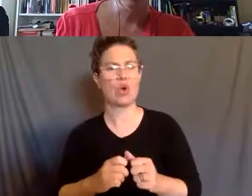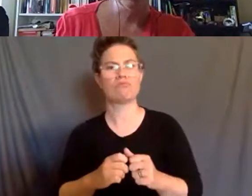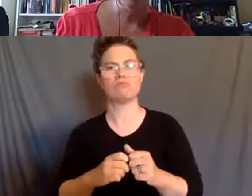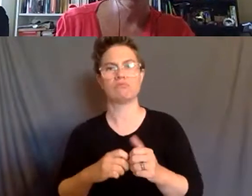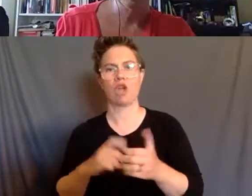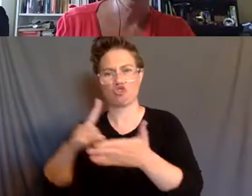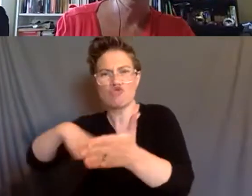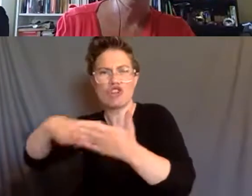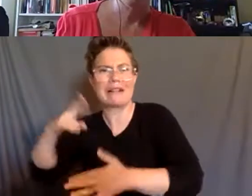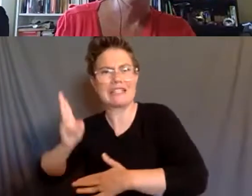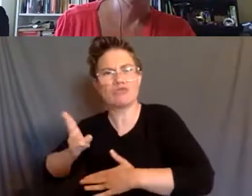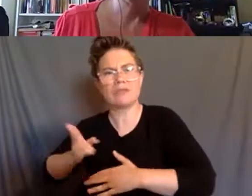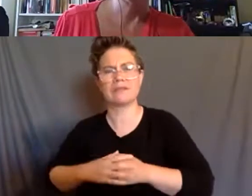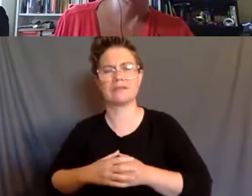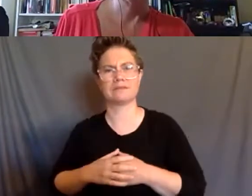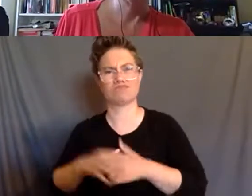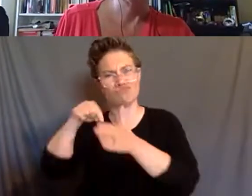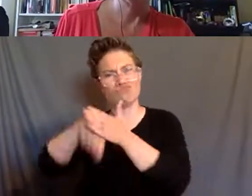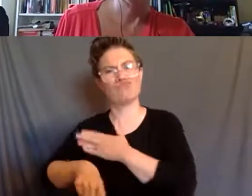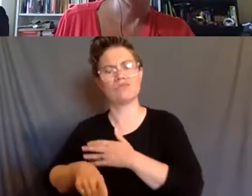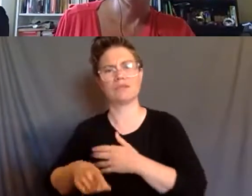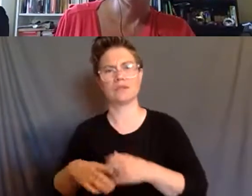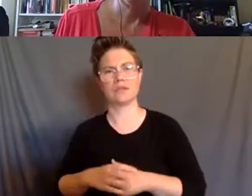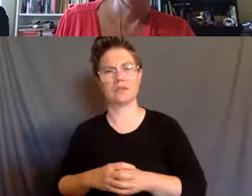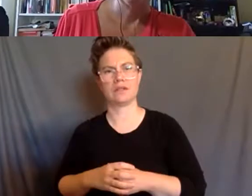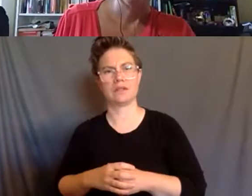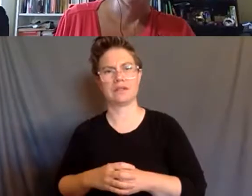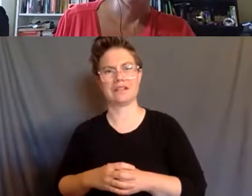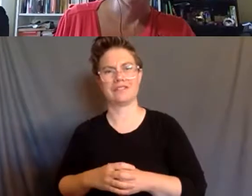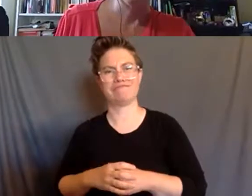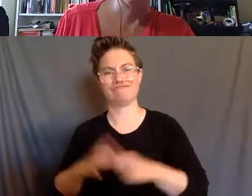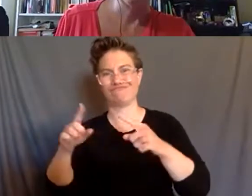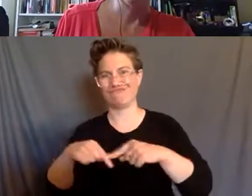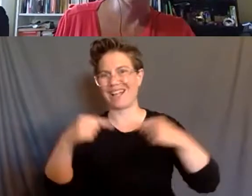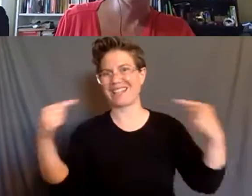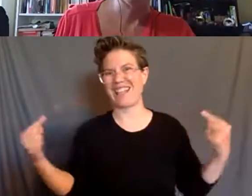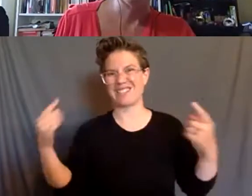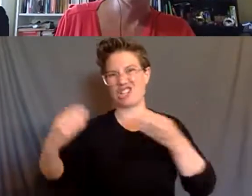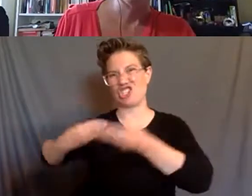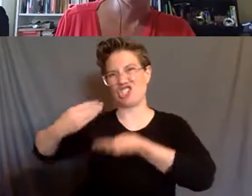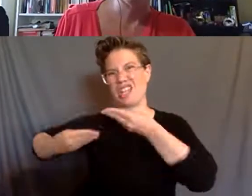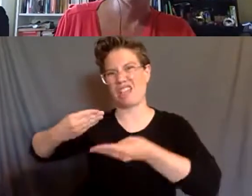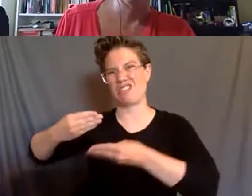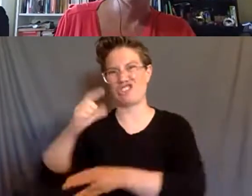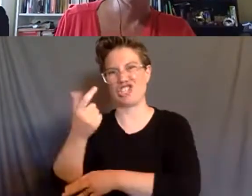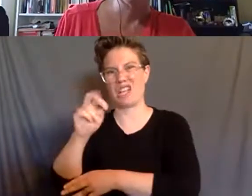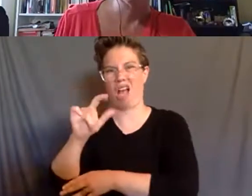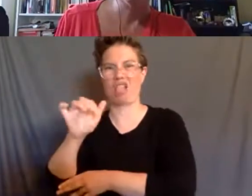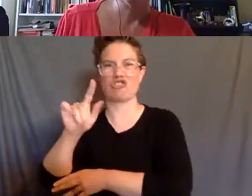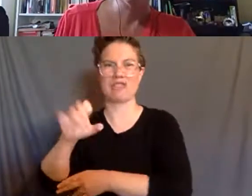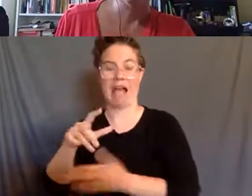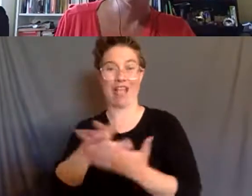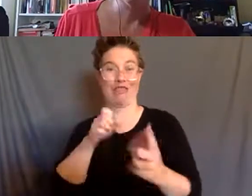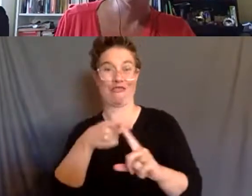histories, and engaging kind of counter genealogies, which the project is, I learned something about you through the project,